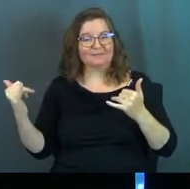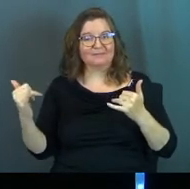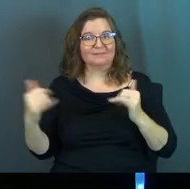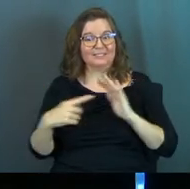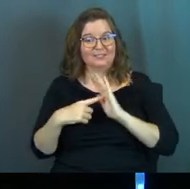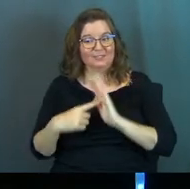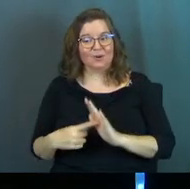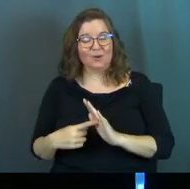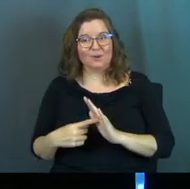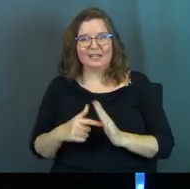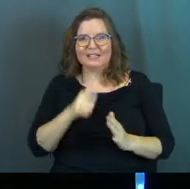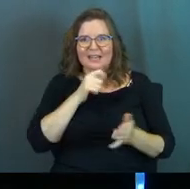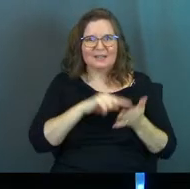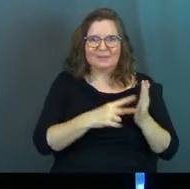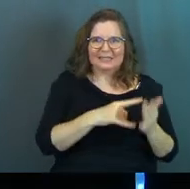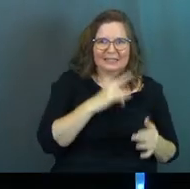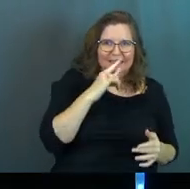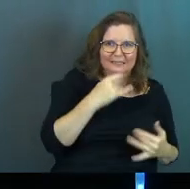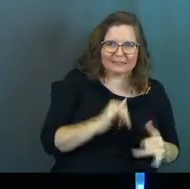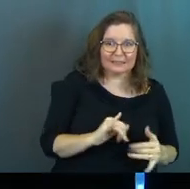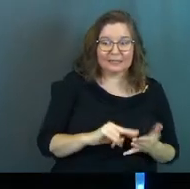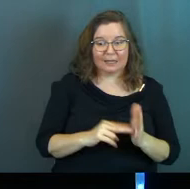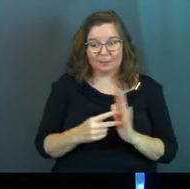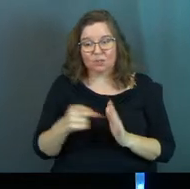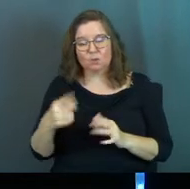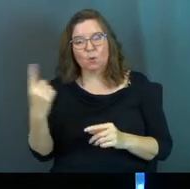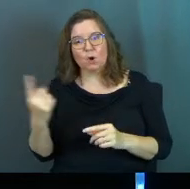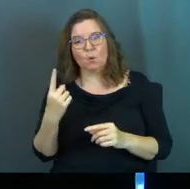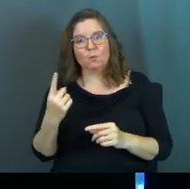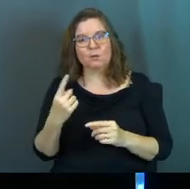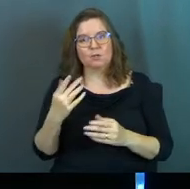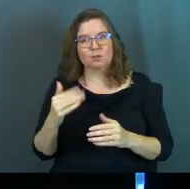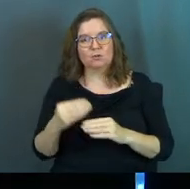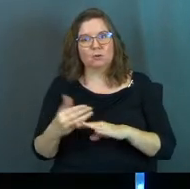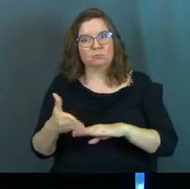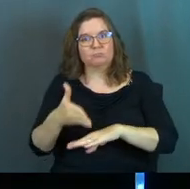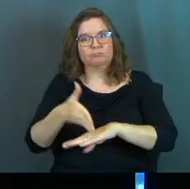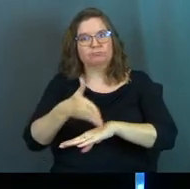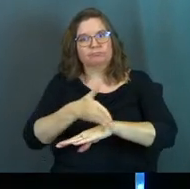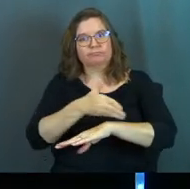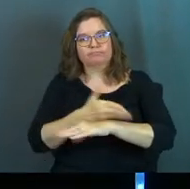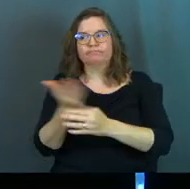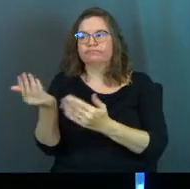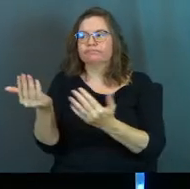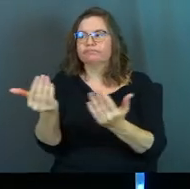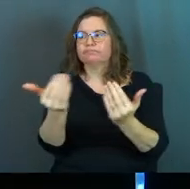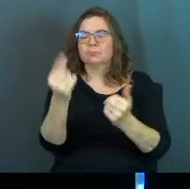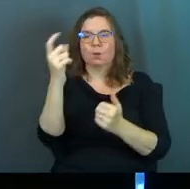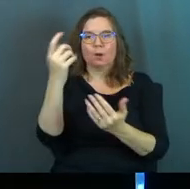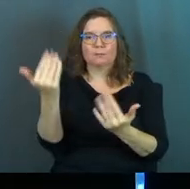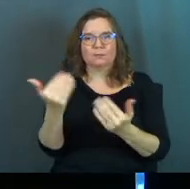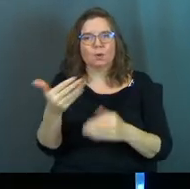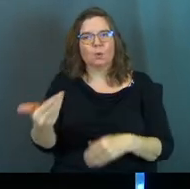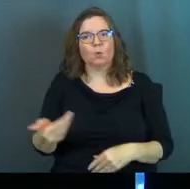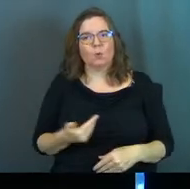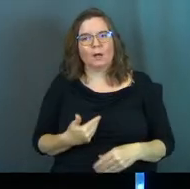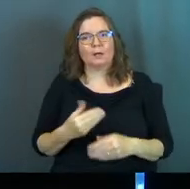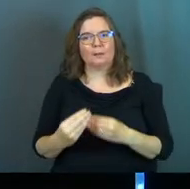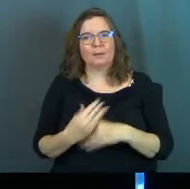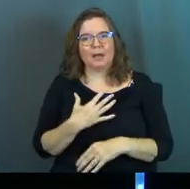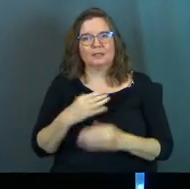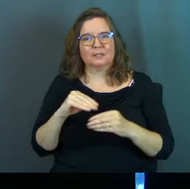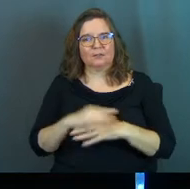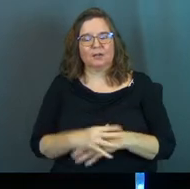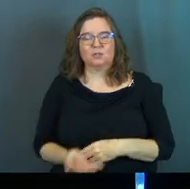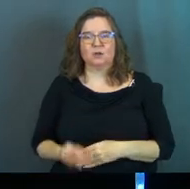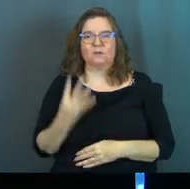It's an indication that you're actually somebody who is constantly growing and wise. Welcome, constant advice.